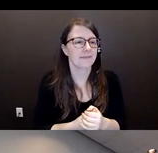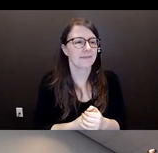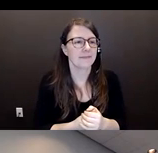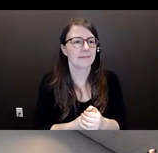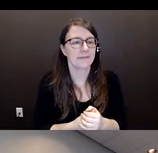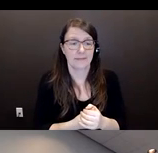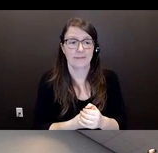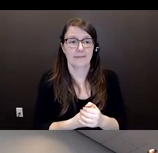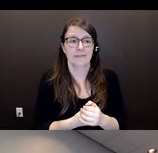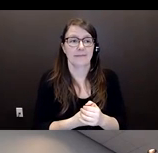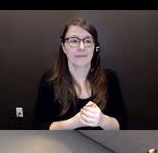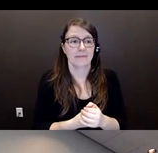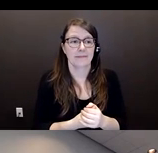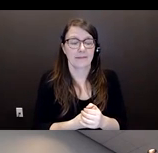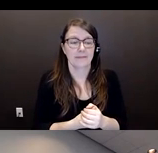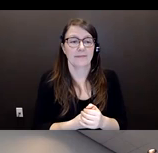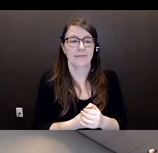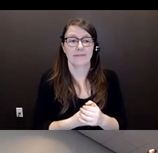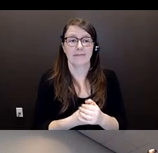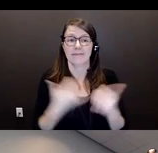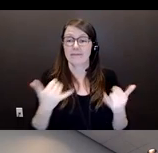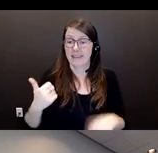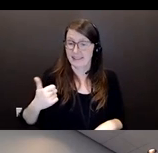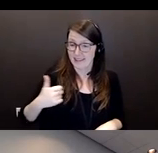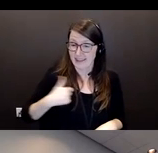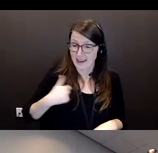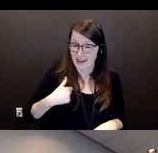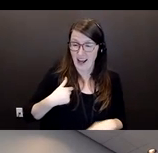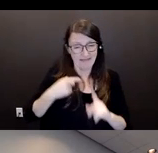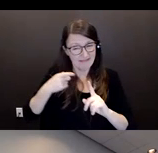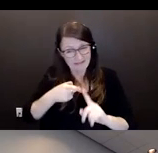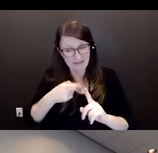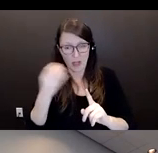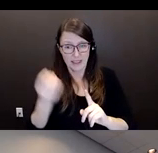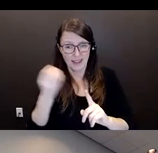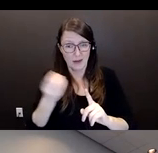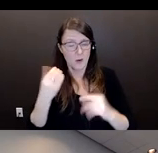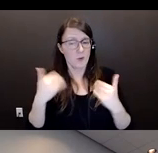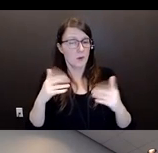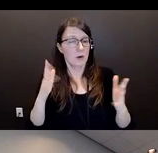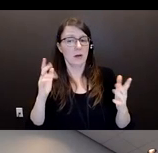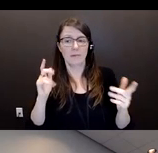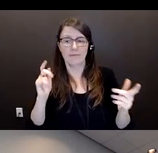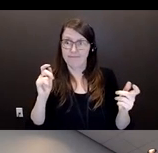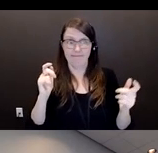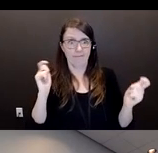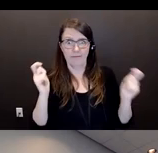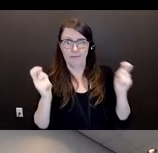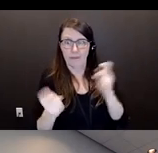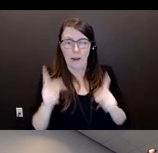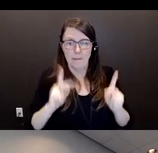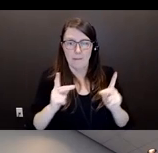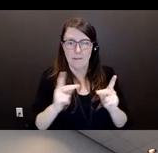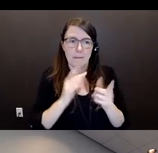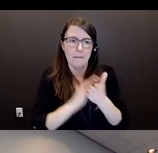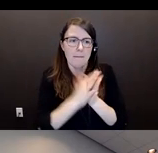changing dynamics and not only in Canada, particularly in Ontario, the age demographics is changing the